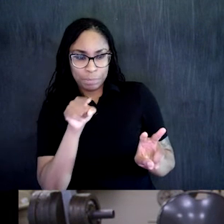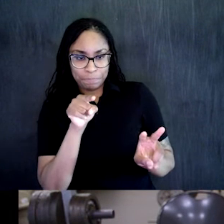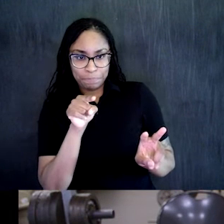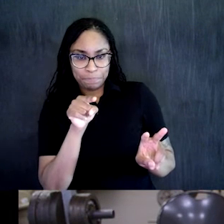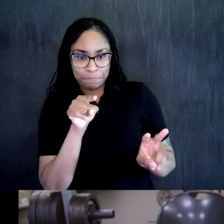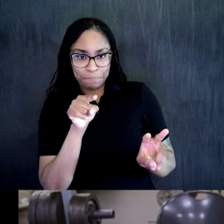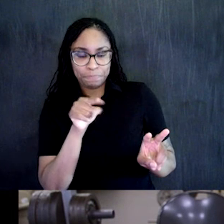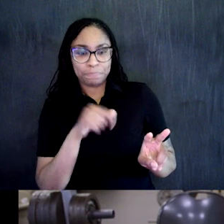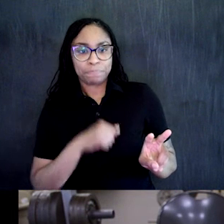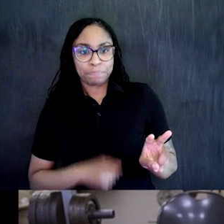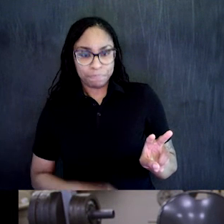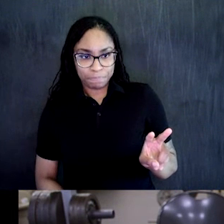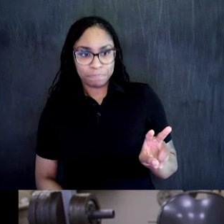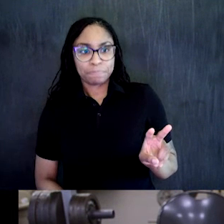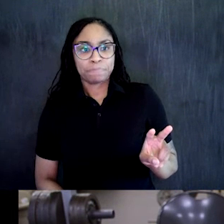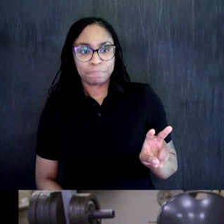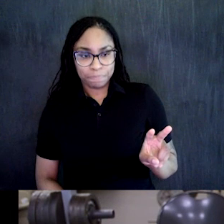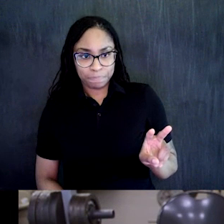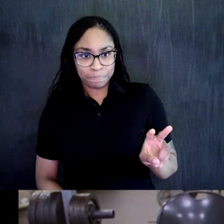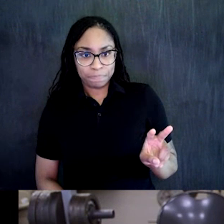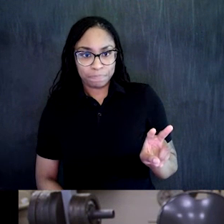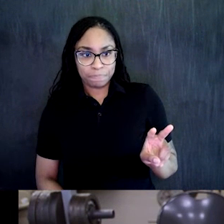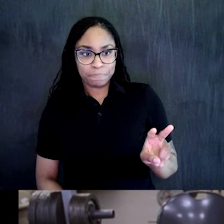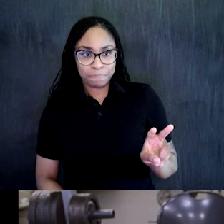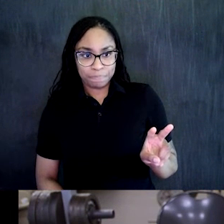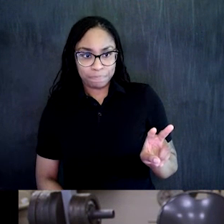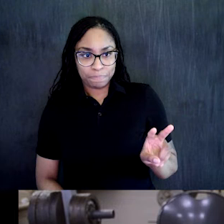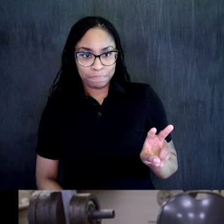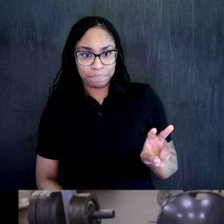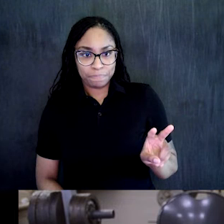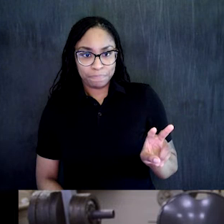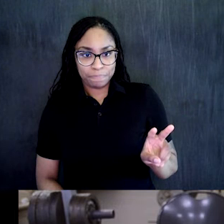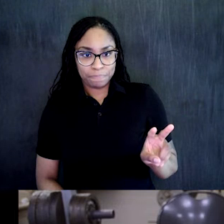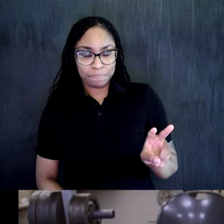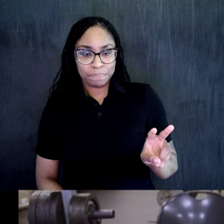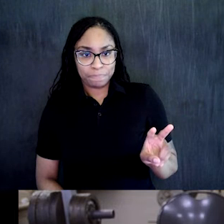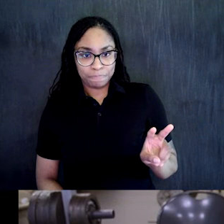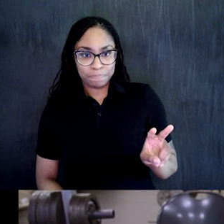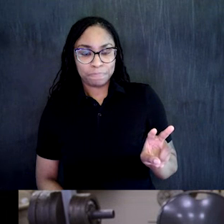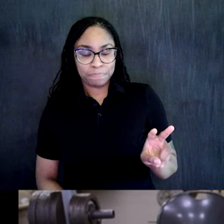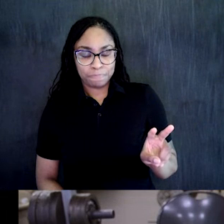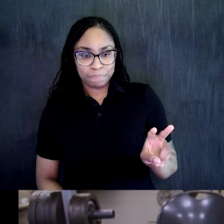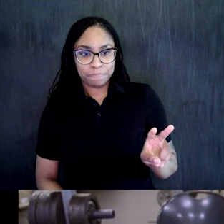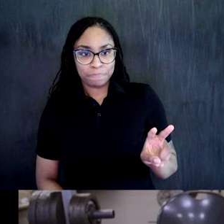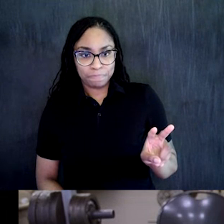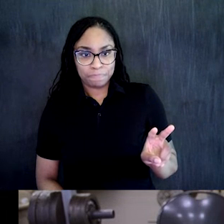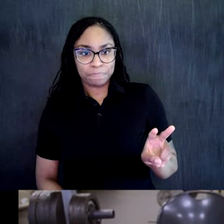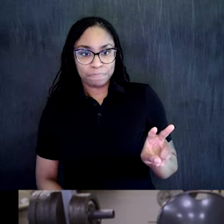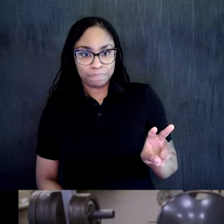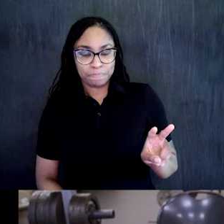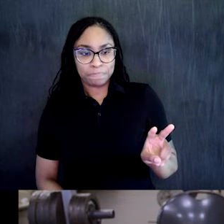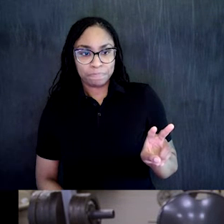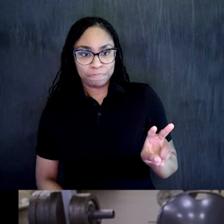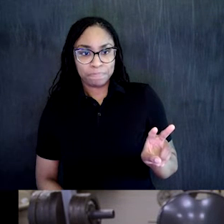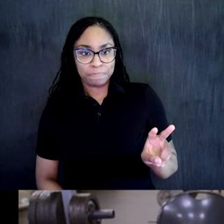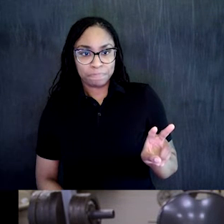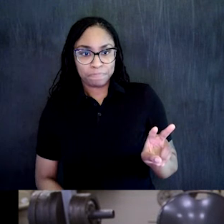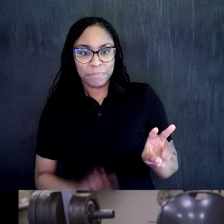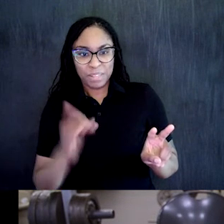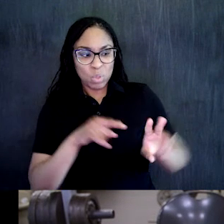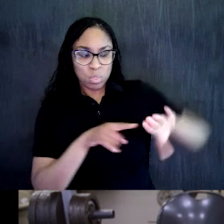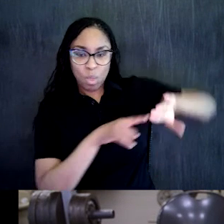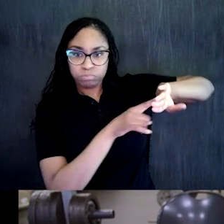circles forward. Circles backwards. So like you're drawing it with your heel. Now with your toes. So I want those toes pulled up the whole time.